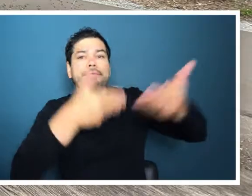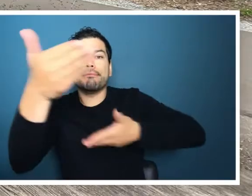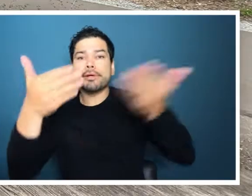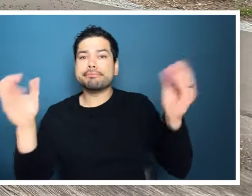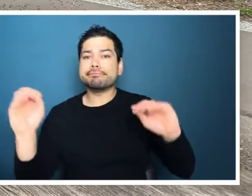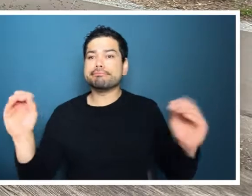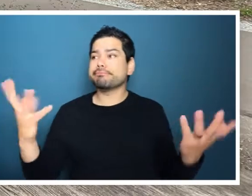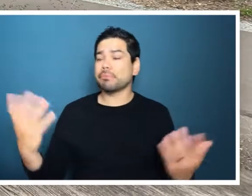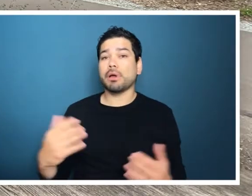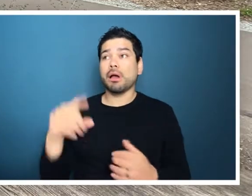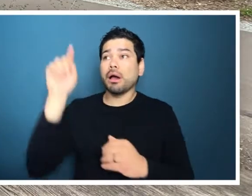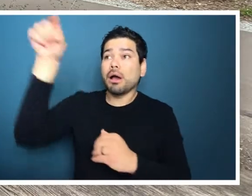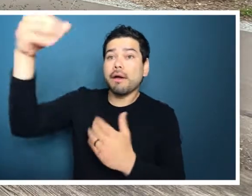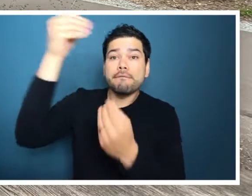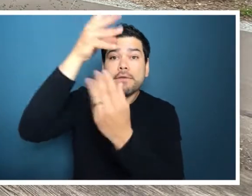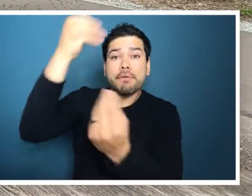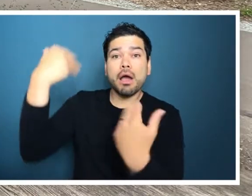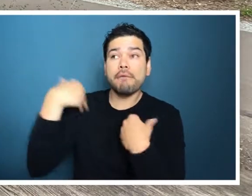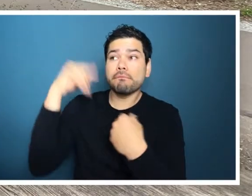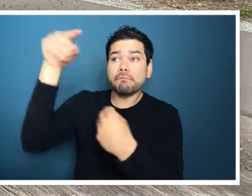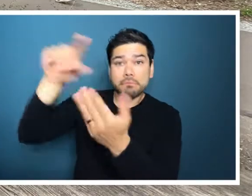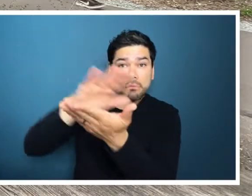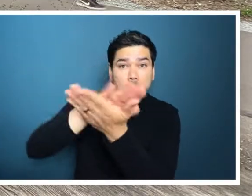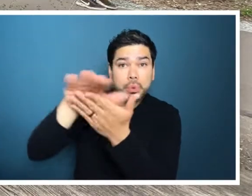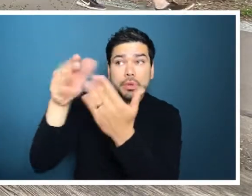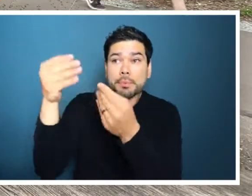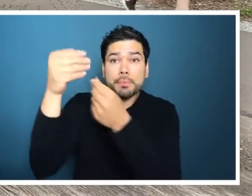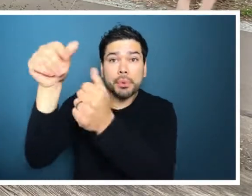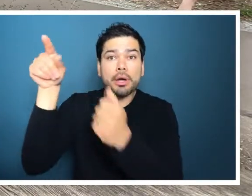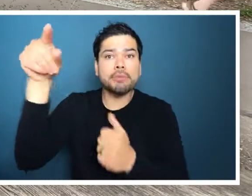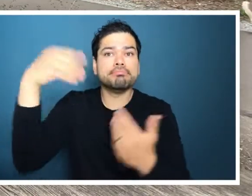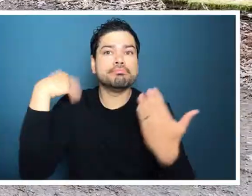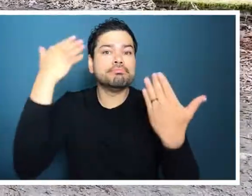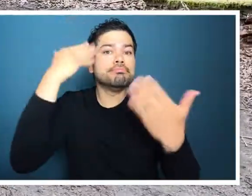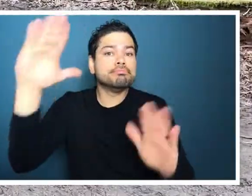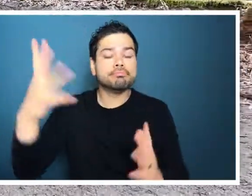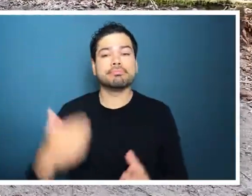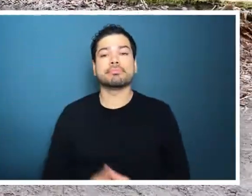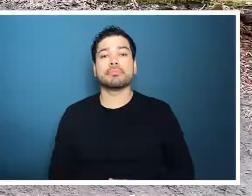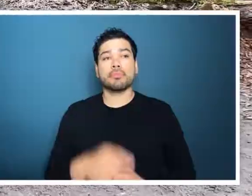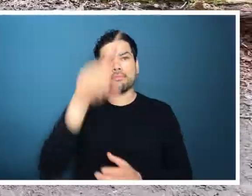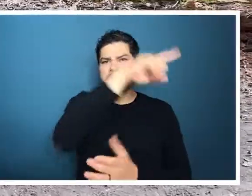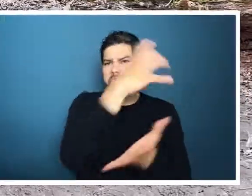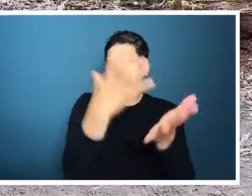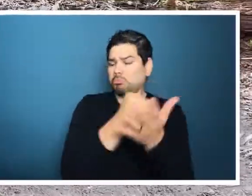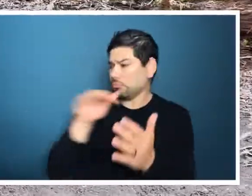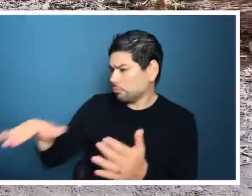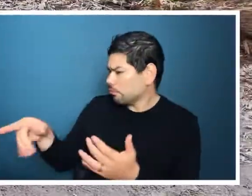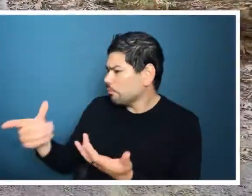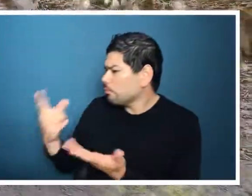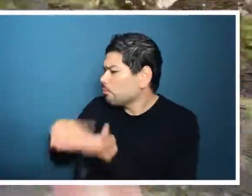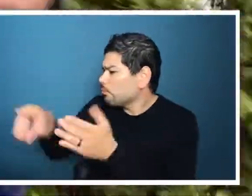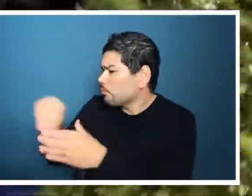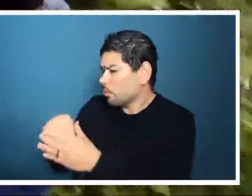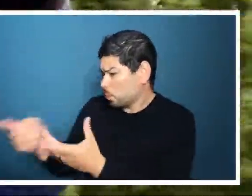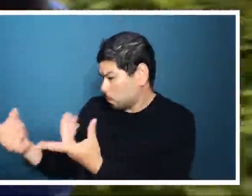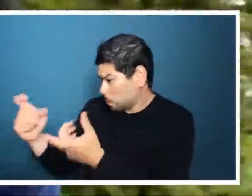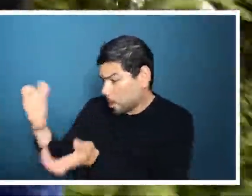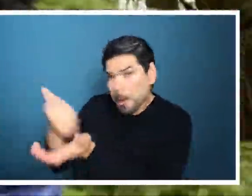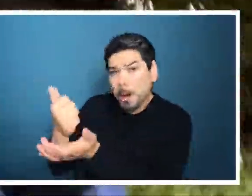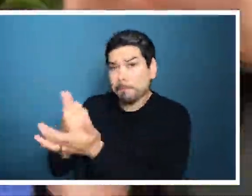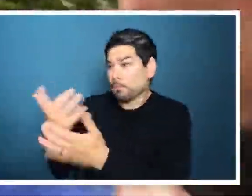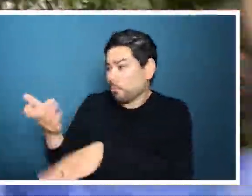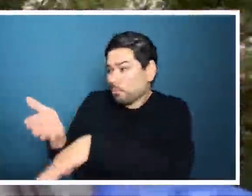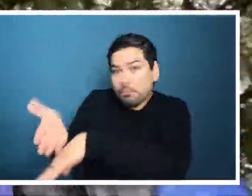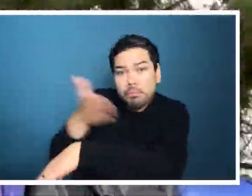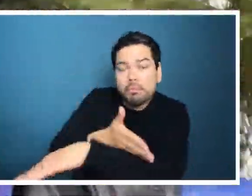Often, there's not the right type of access or knowledge about how we can participate. Non-disabled people should check in with us to see how we can be